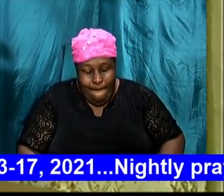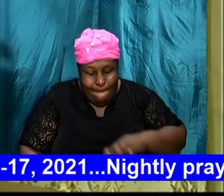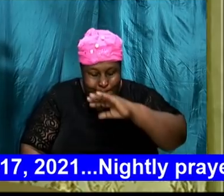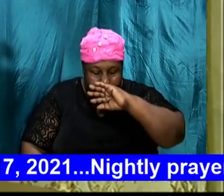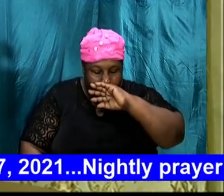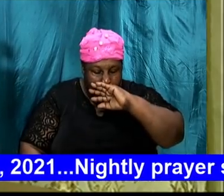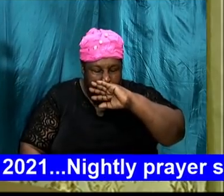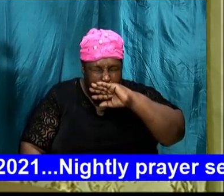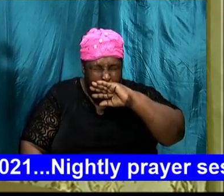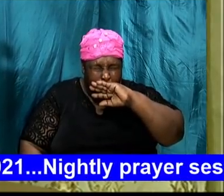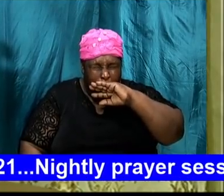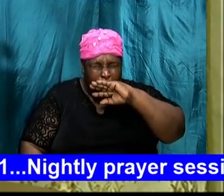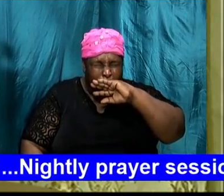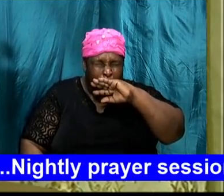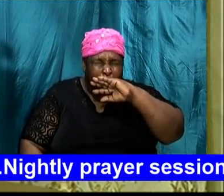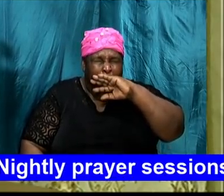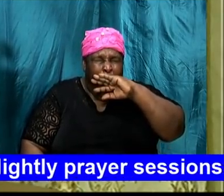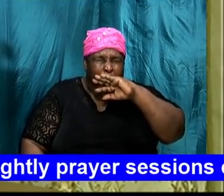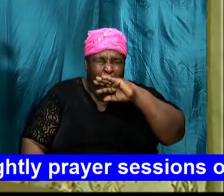argument was in the house